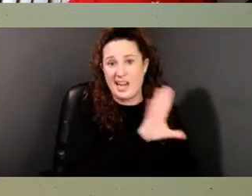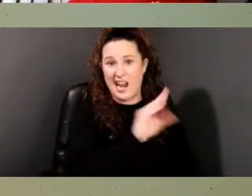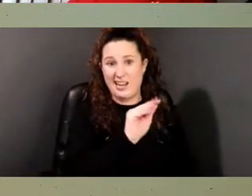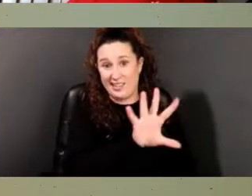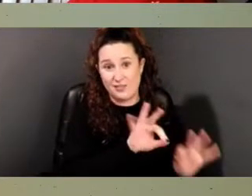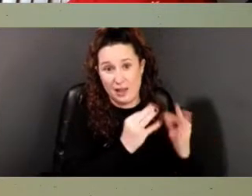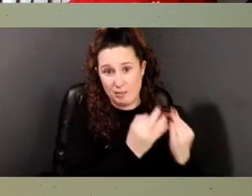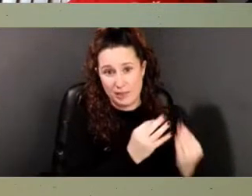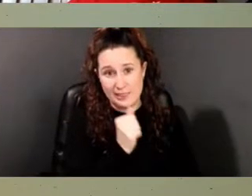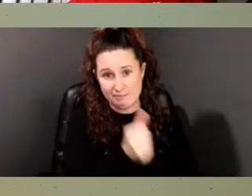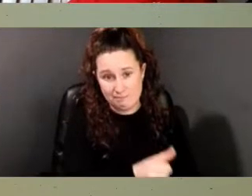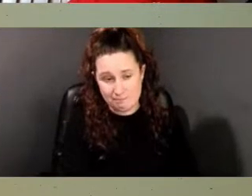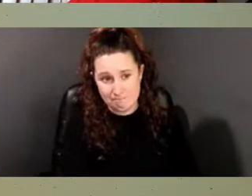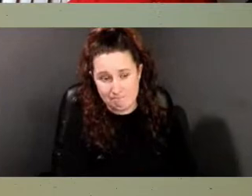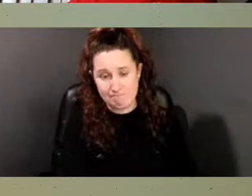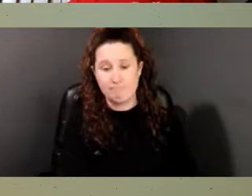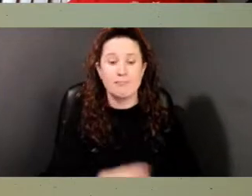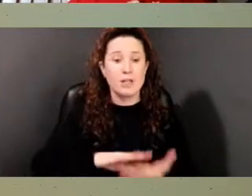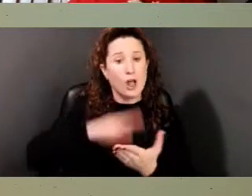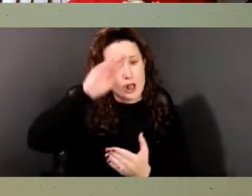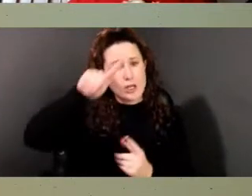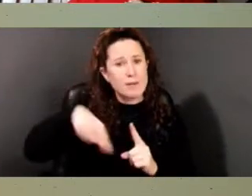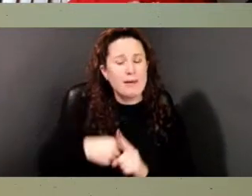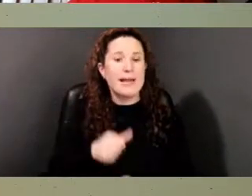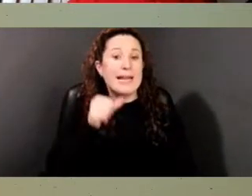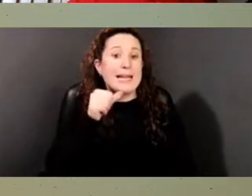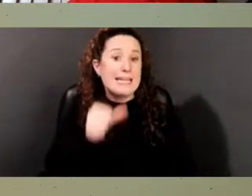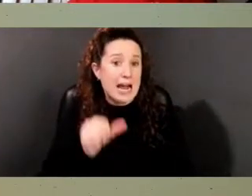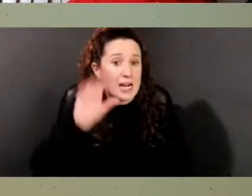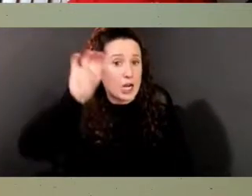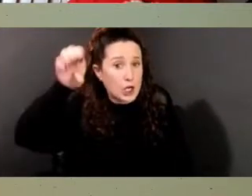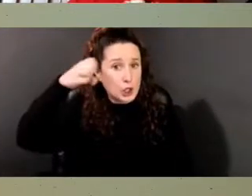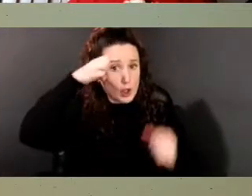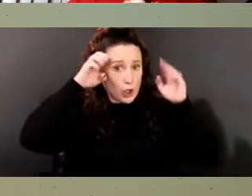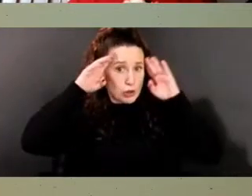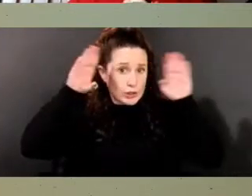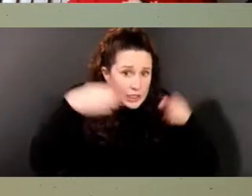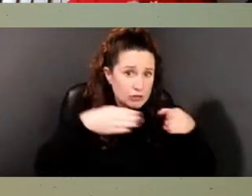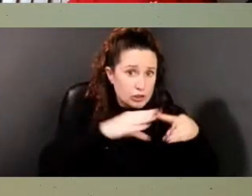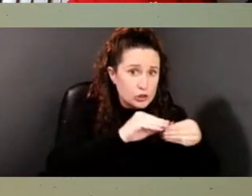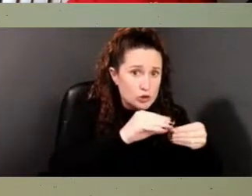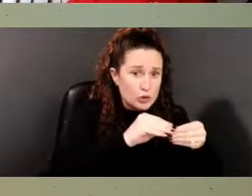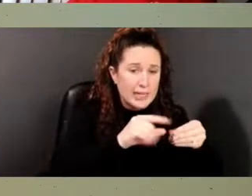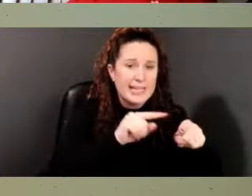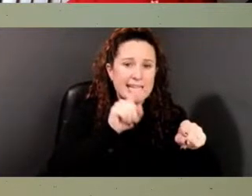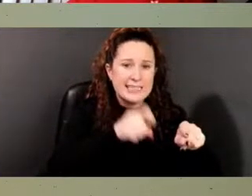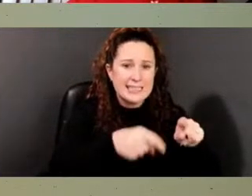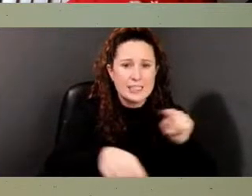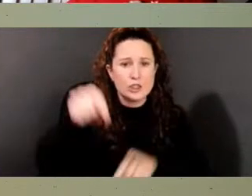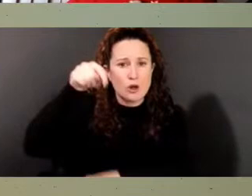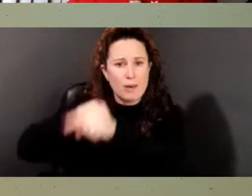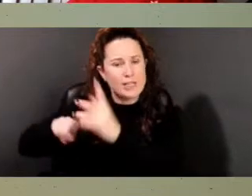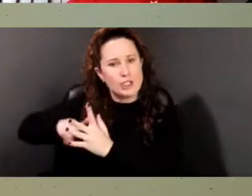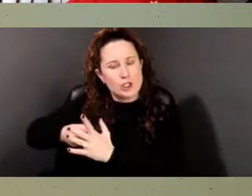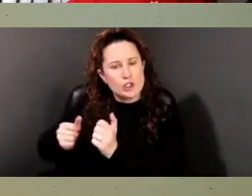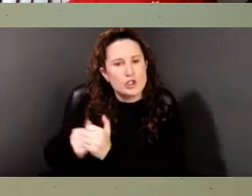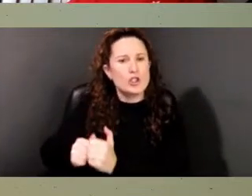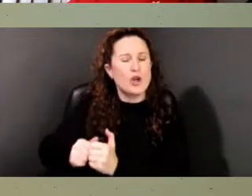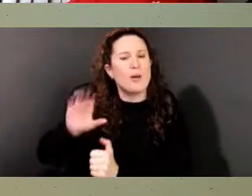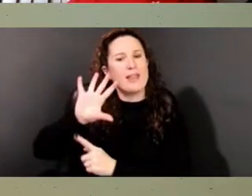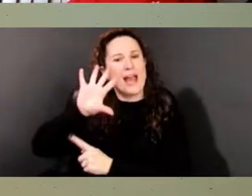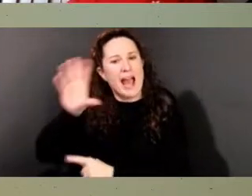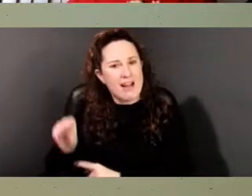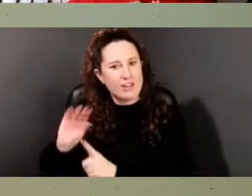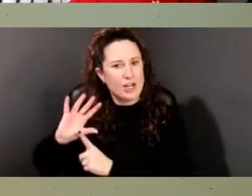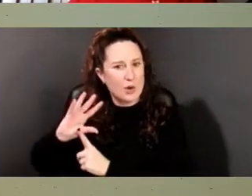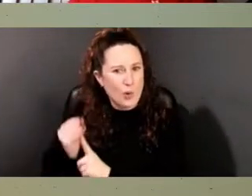Learning about a non Eurocentric story that starts with African cultural norms. African beliefs, heritage, and